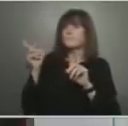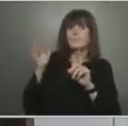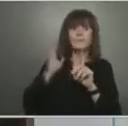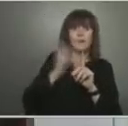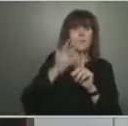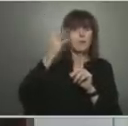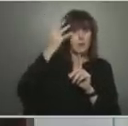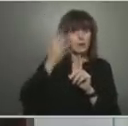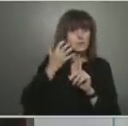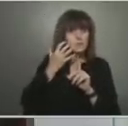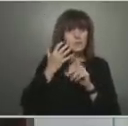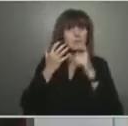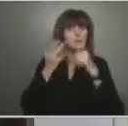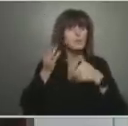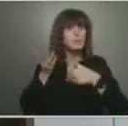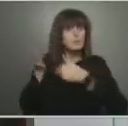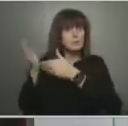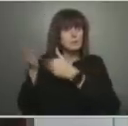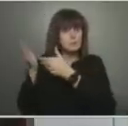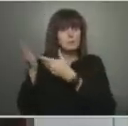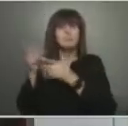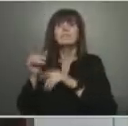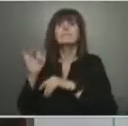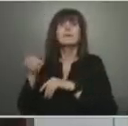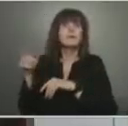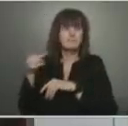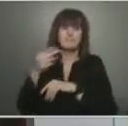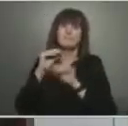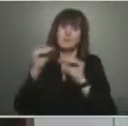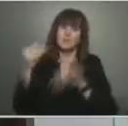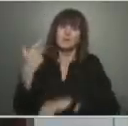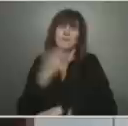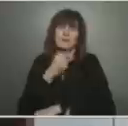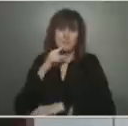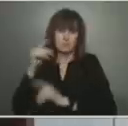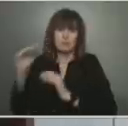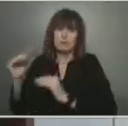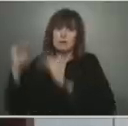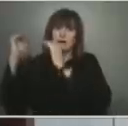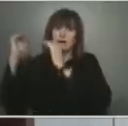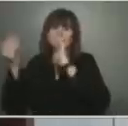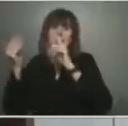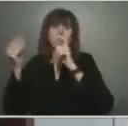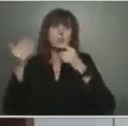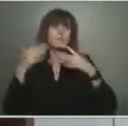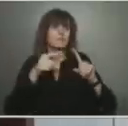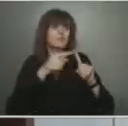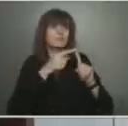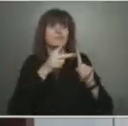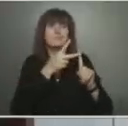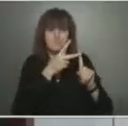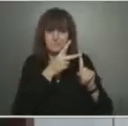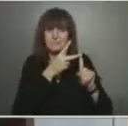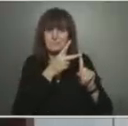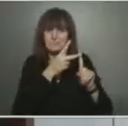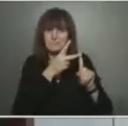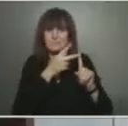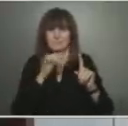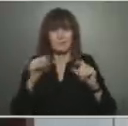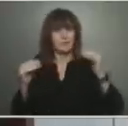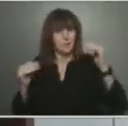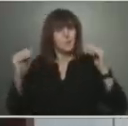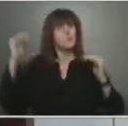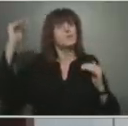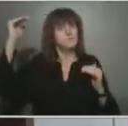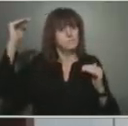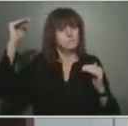compared to those who have completed the primary vaccine series. This trend has remained consistent over time and is